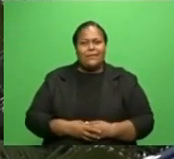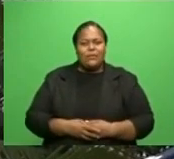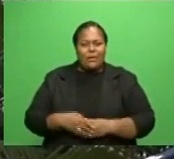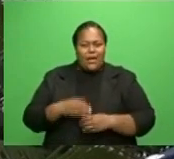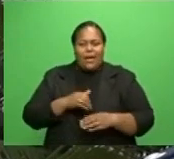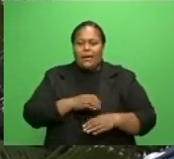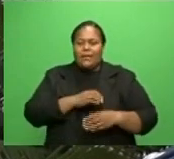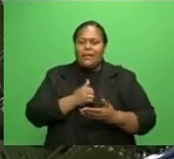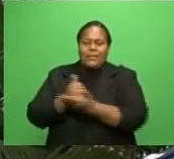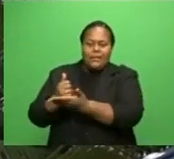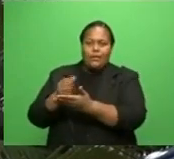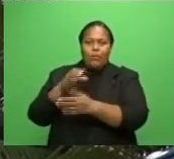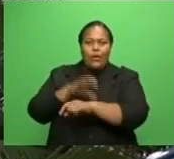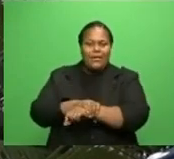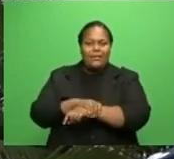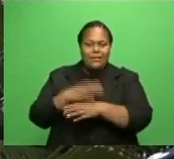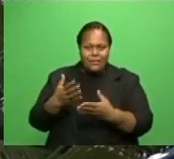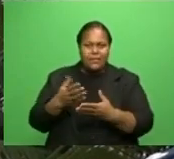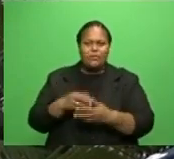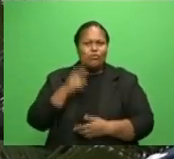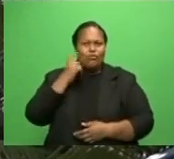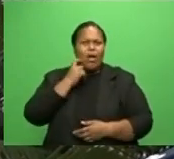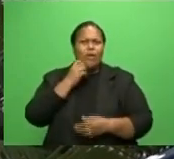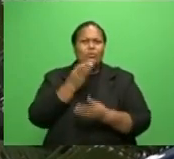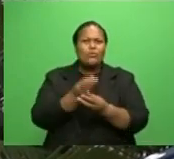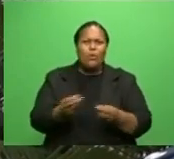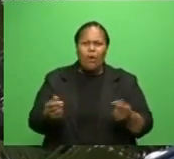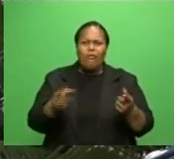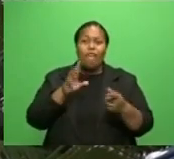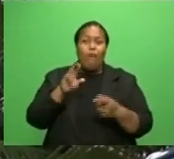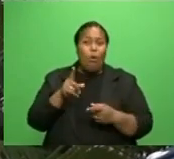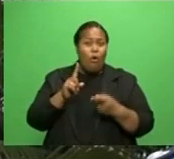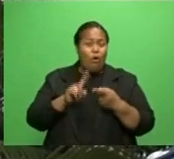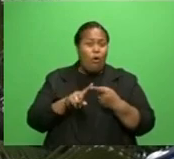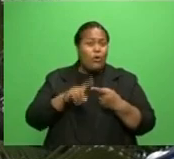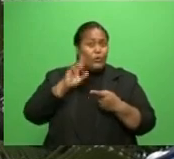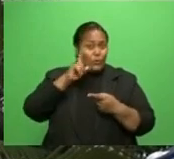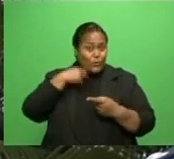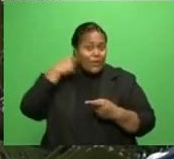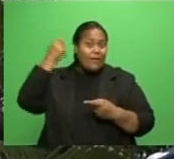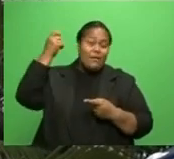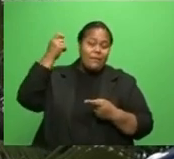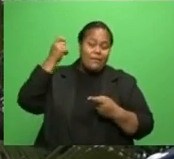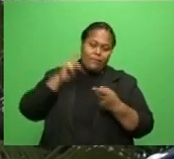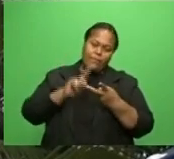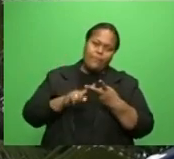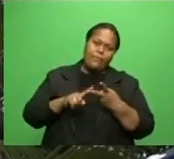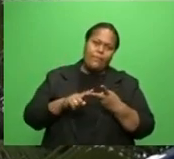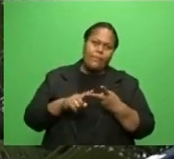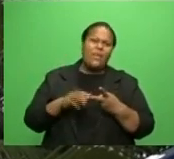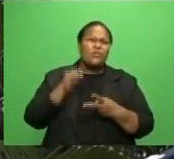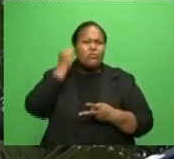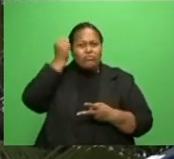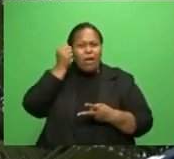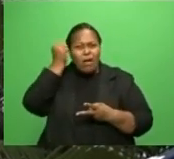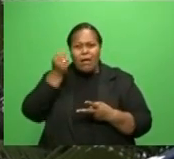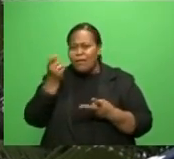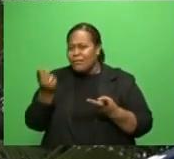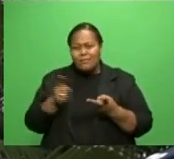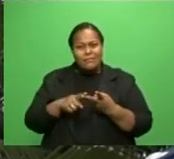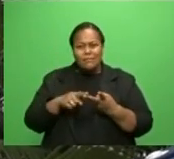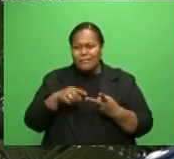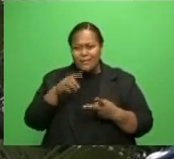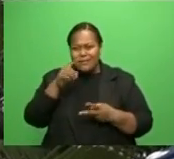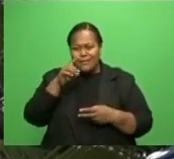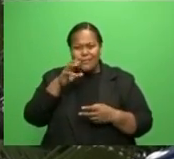situation on suicide and coming up with stress, patients